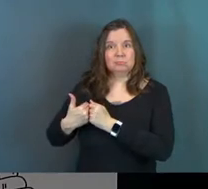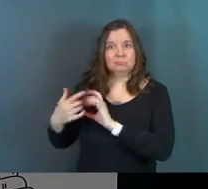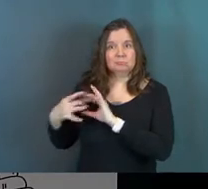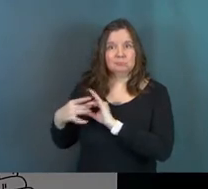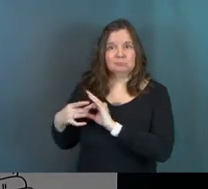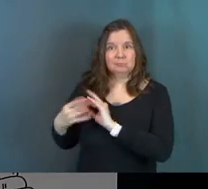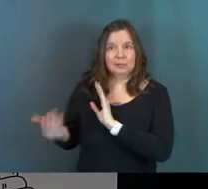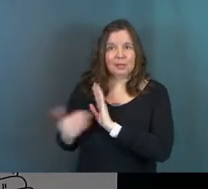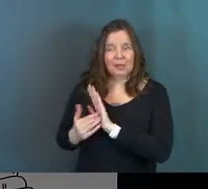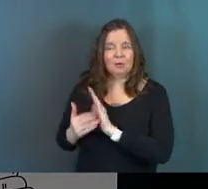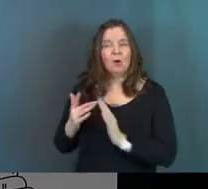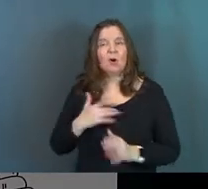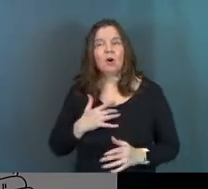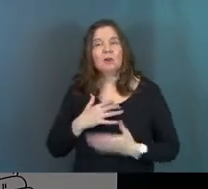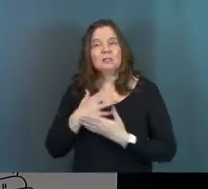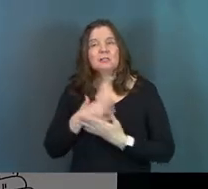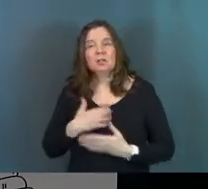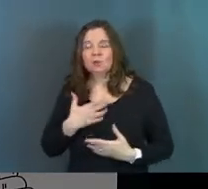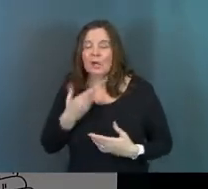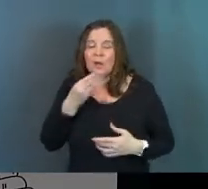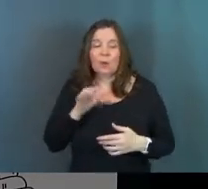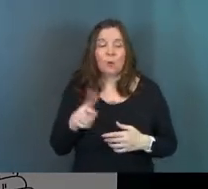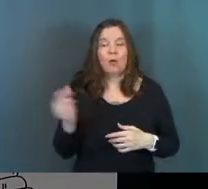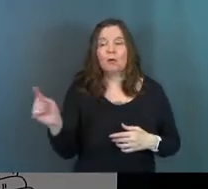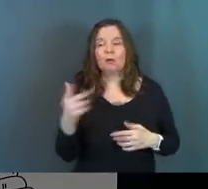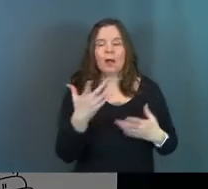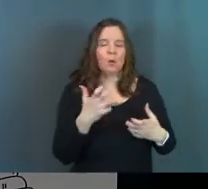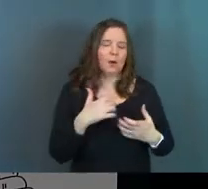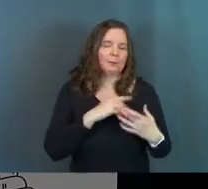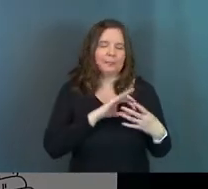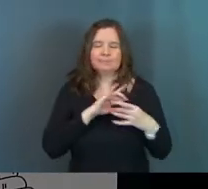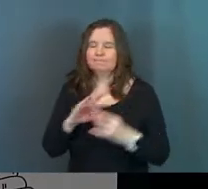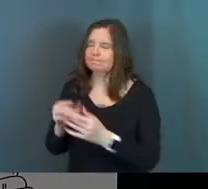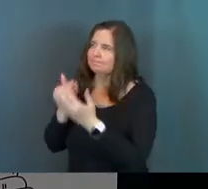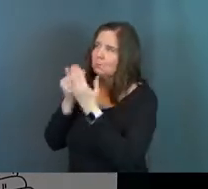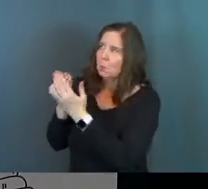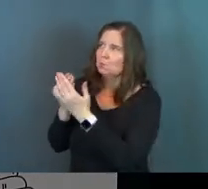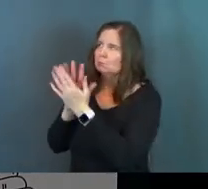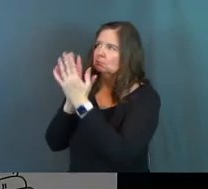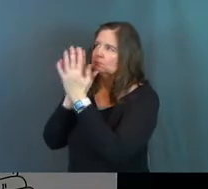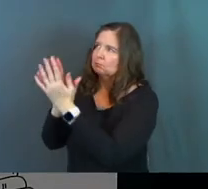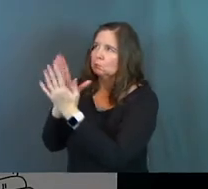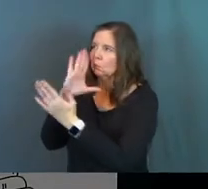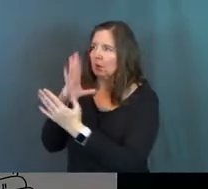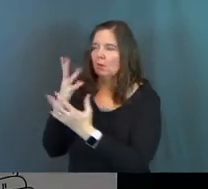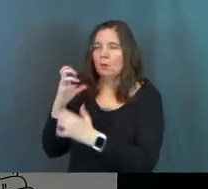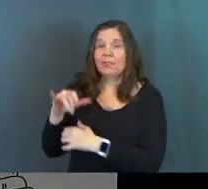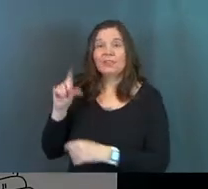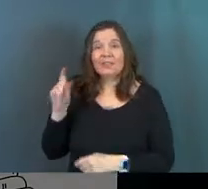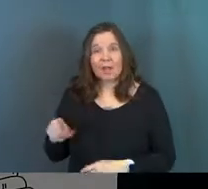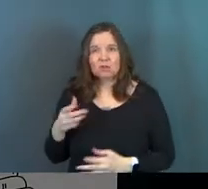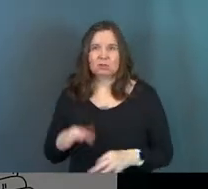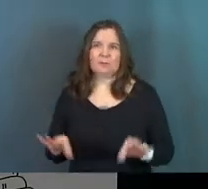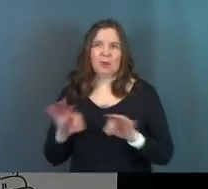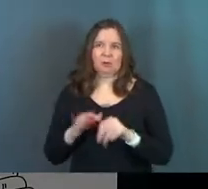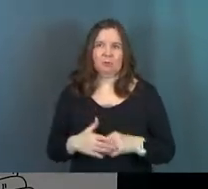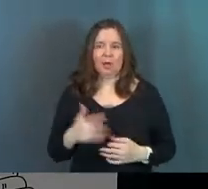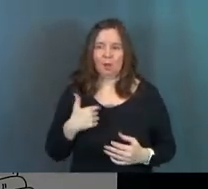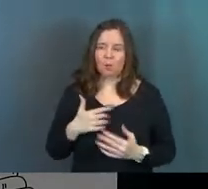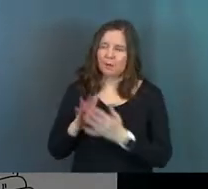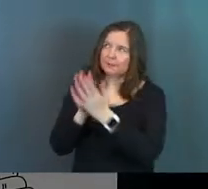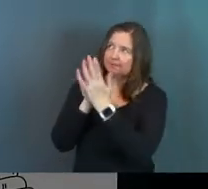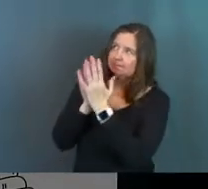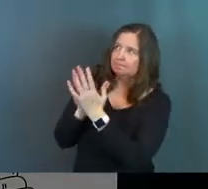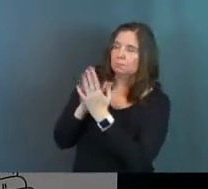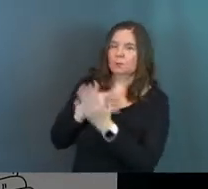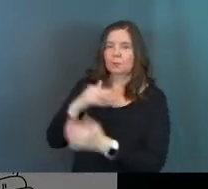gap. Our heart's desire should be, I don't care what everybody else has done. I just want to be close to God. That's what should matter. I just want to